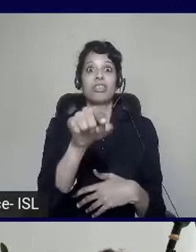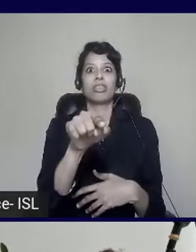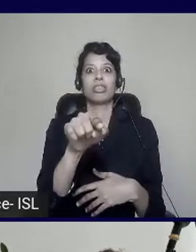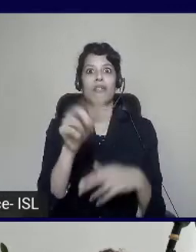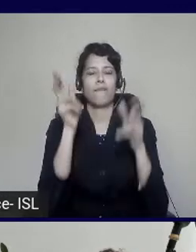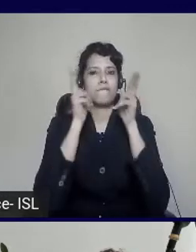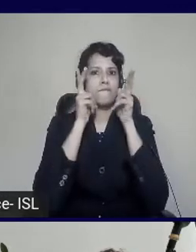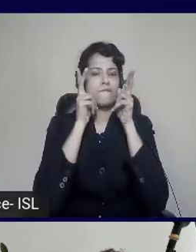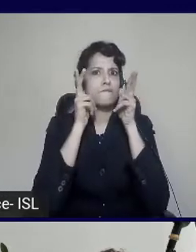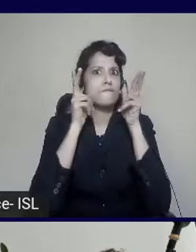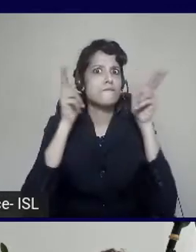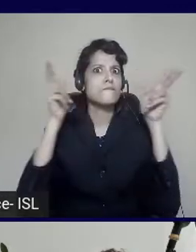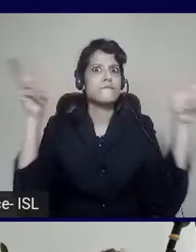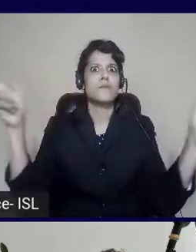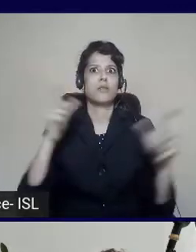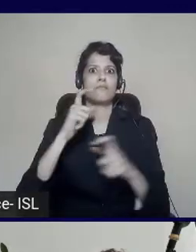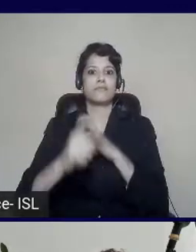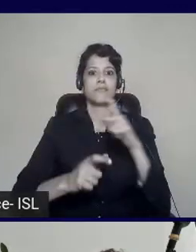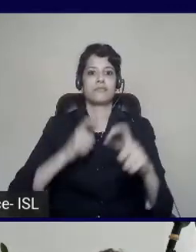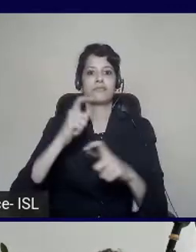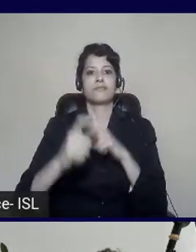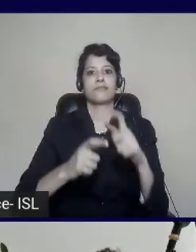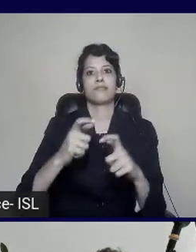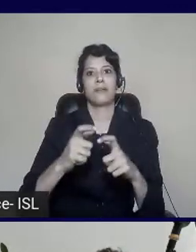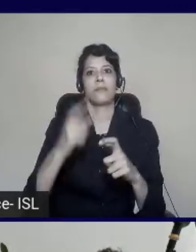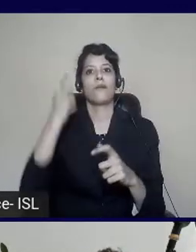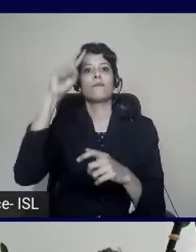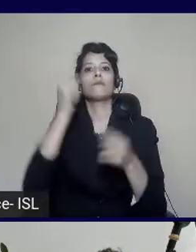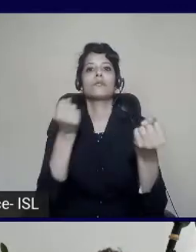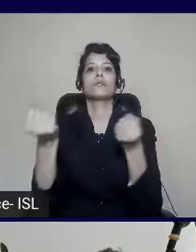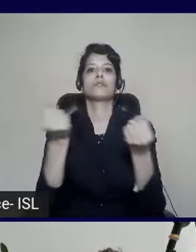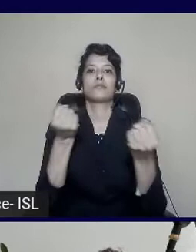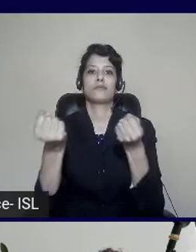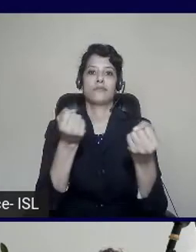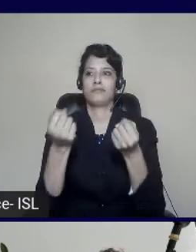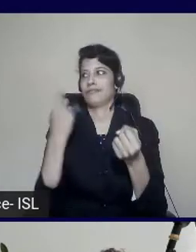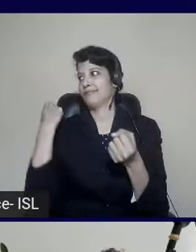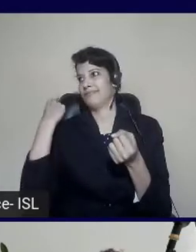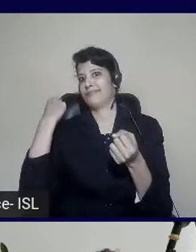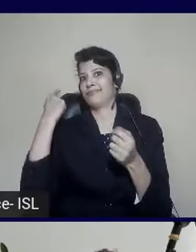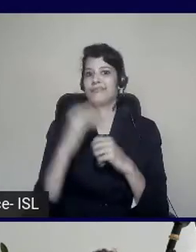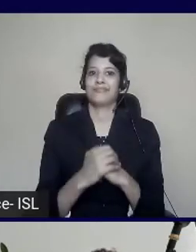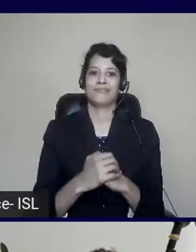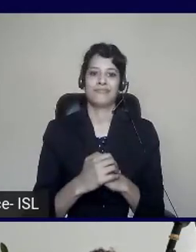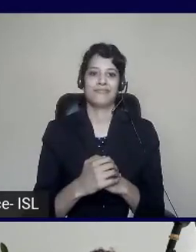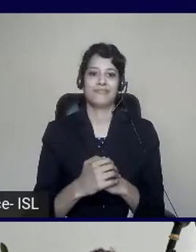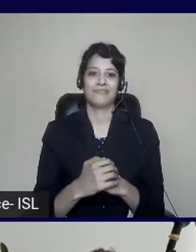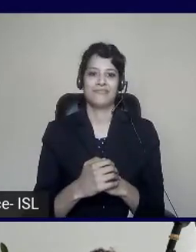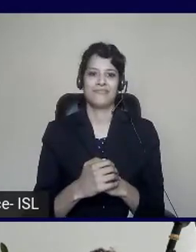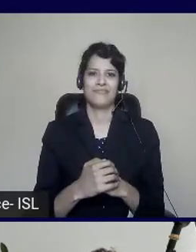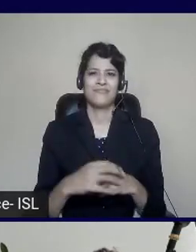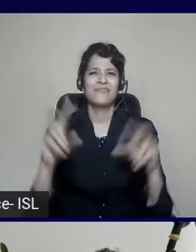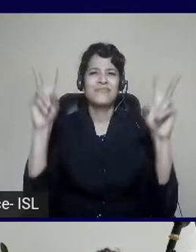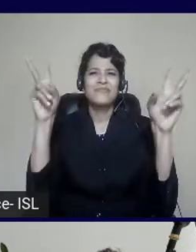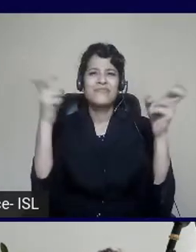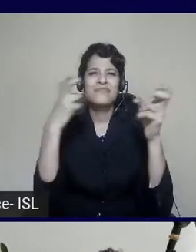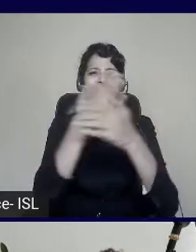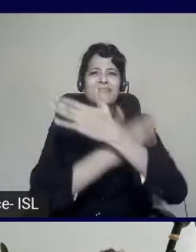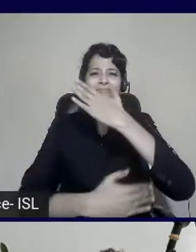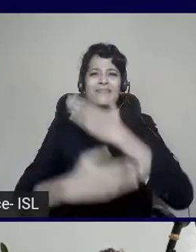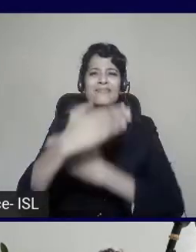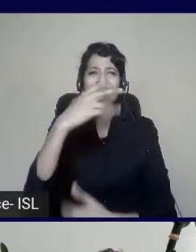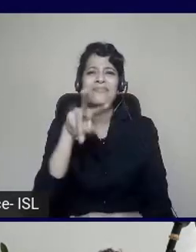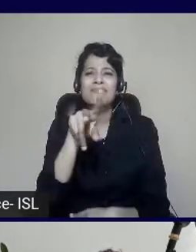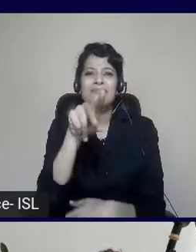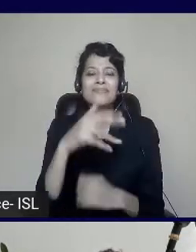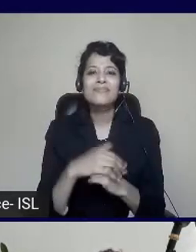trillion dollars' worth of evaluation in a few years. So what is disability then? Disability is not